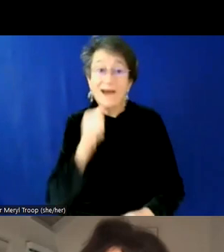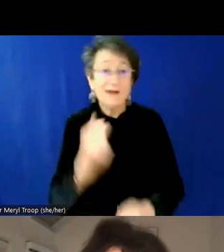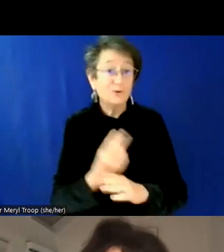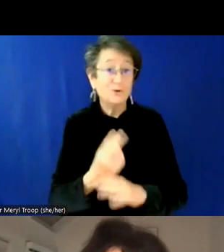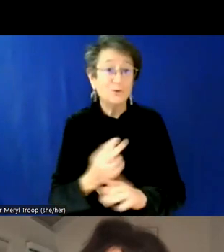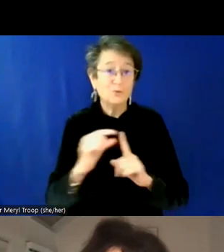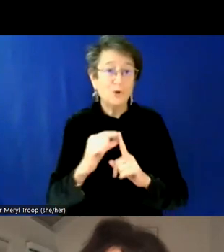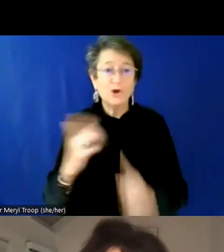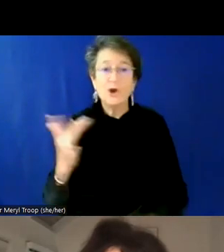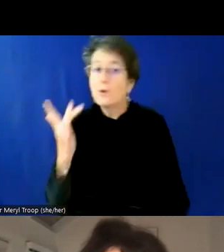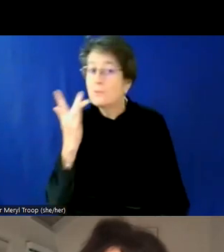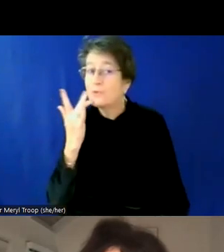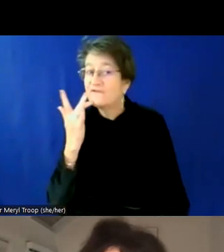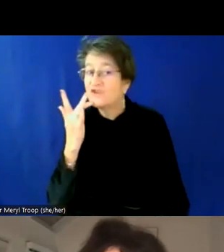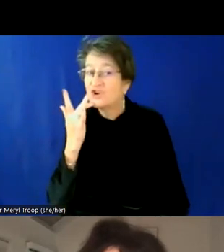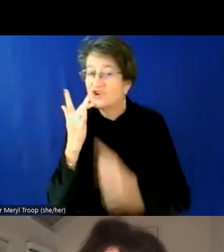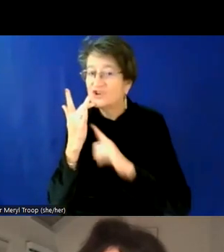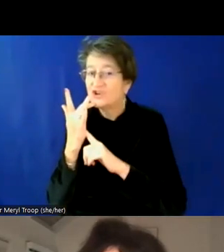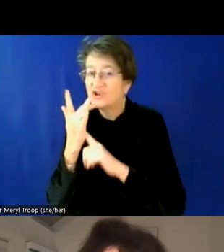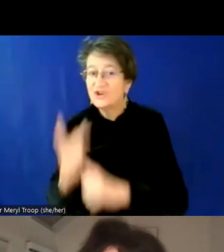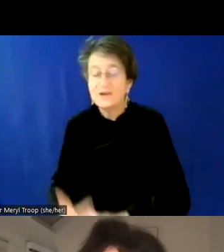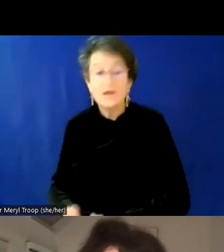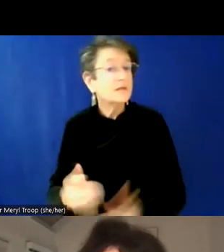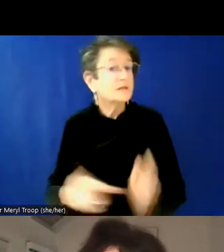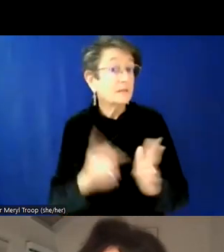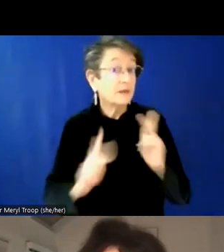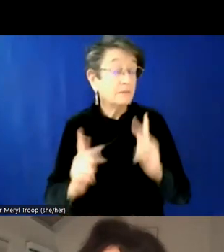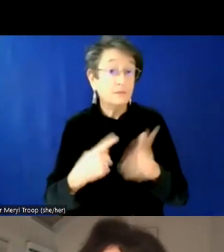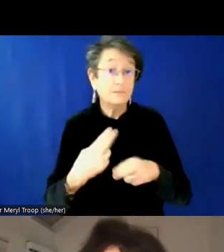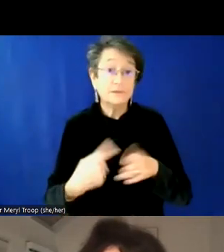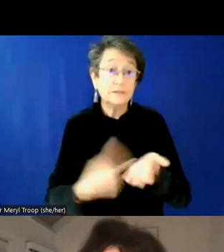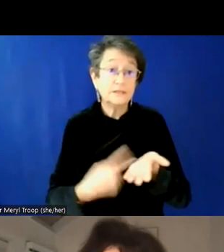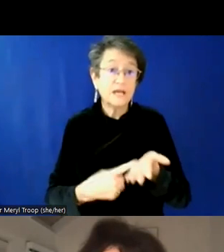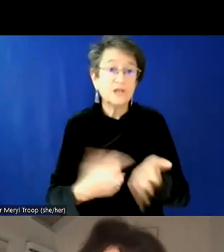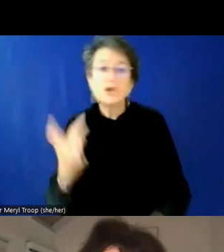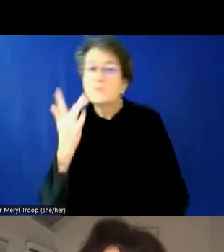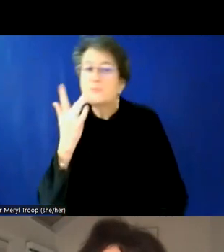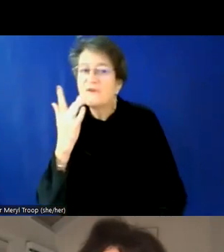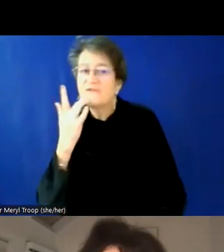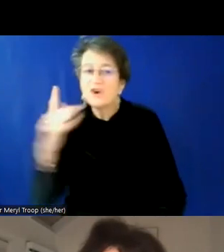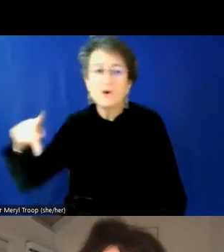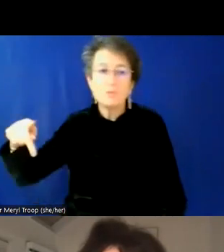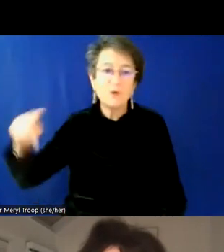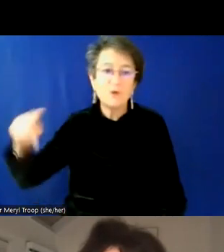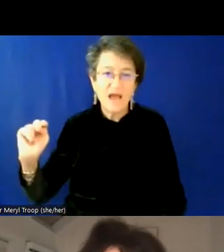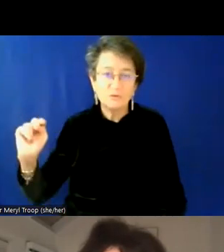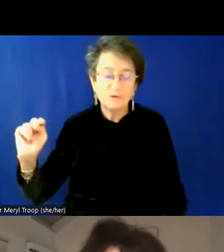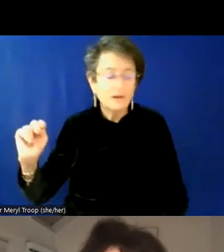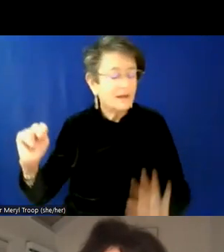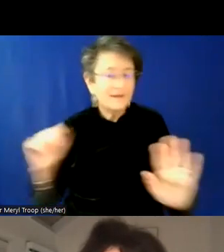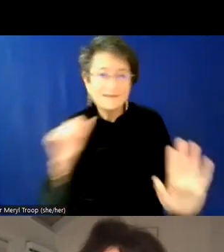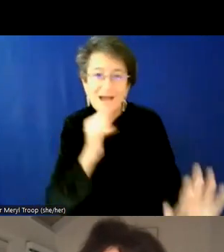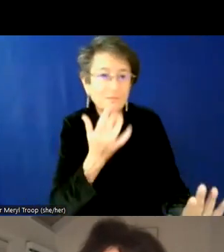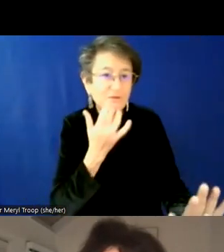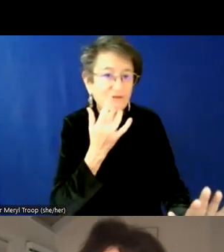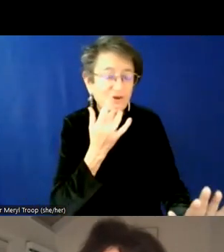Um, you know, some people will, will sometimes talk about preferred pronouns or preferred names. It's not a preference. This is the, these are the pronouns that an